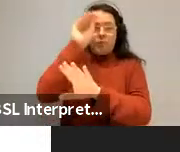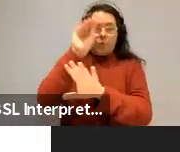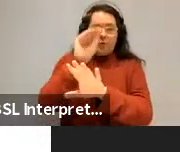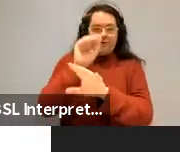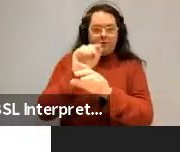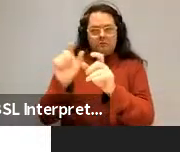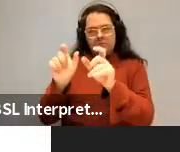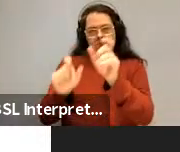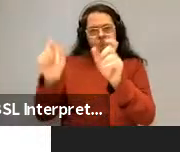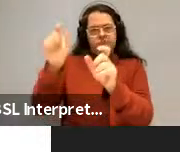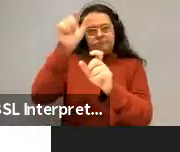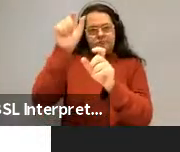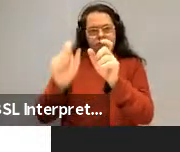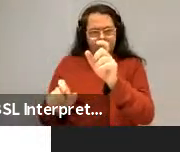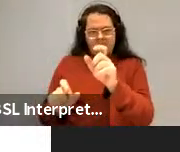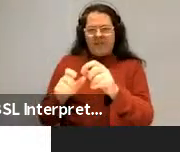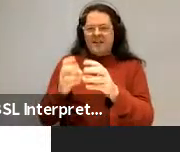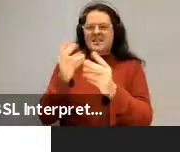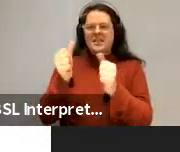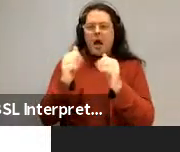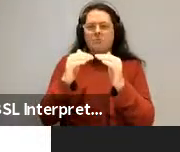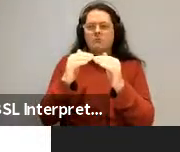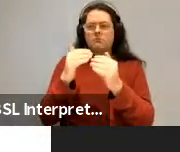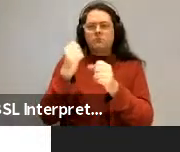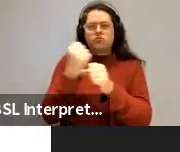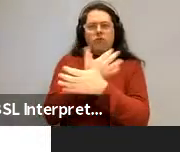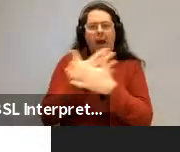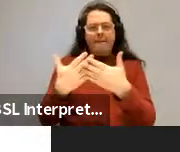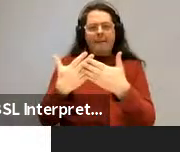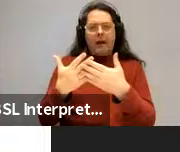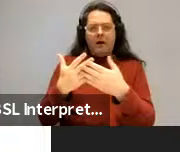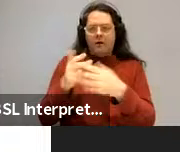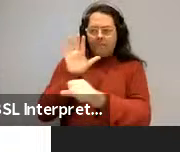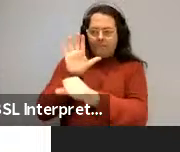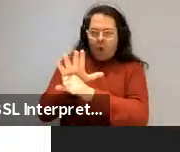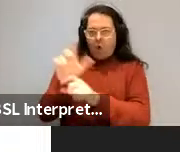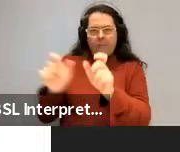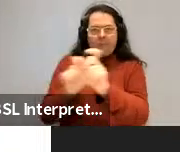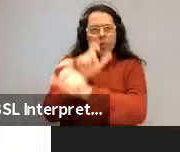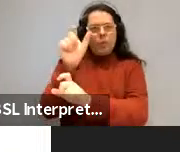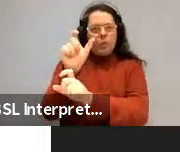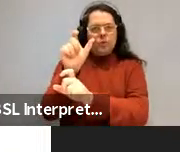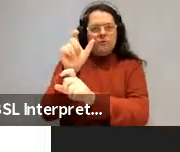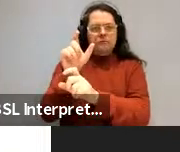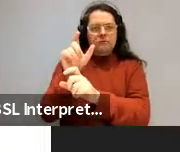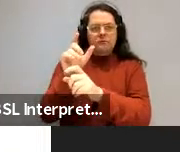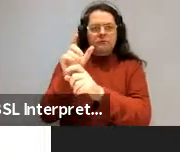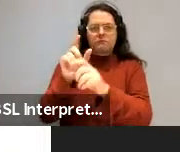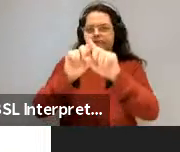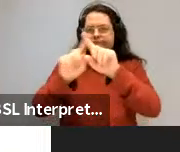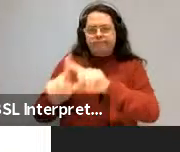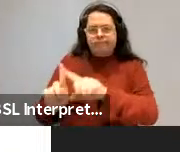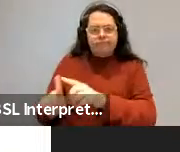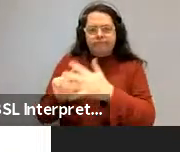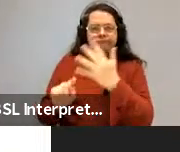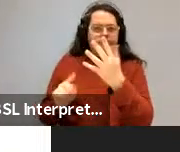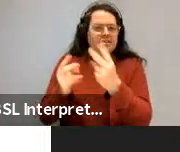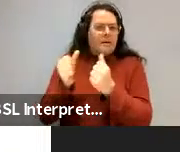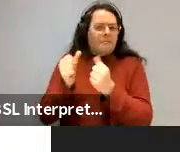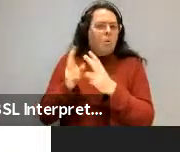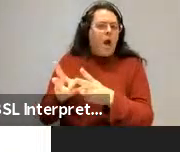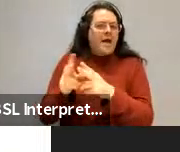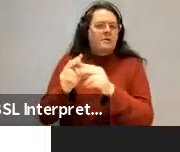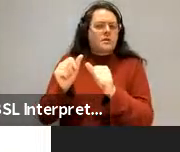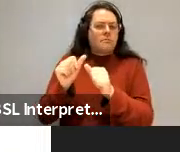constrain that movement by a universal grammar, some, you know, universal constraints, which are possibly parameterized blocking movement in some ways. Okay.